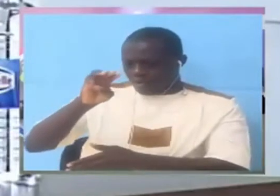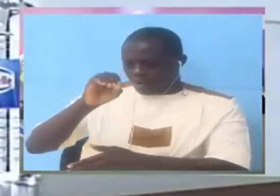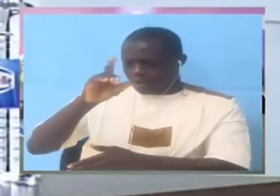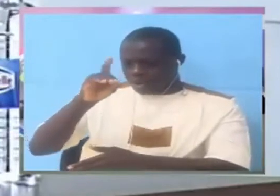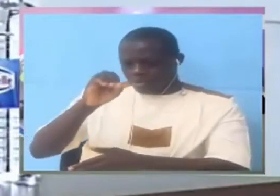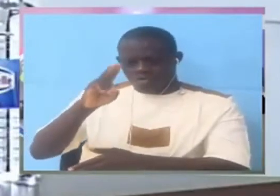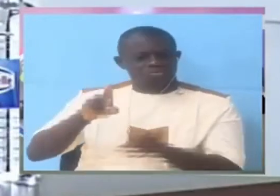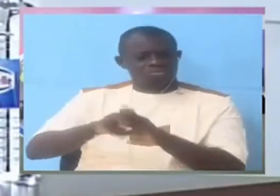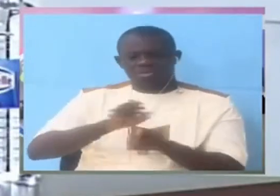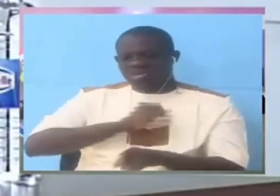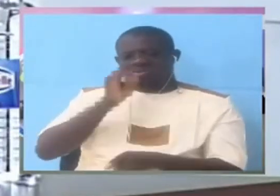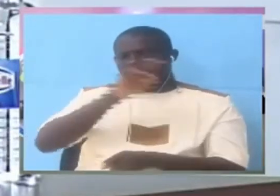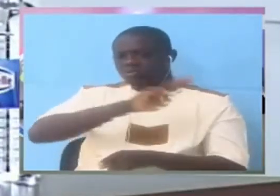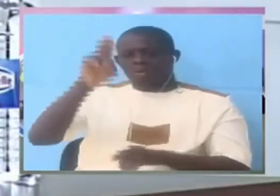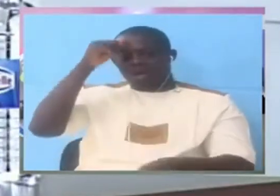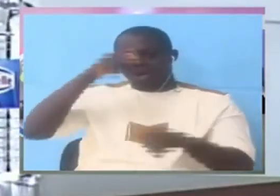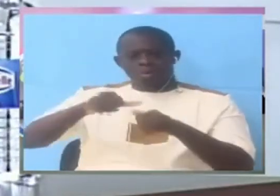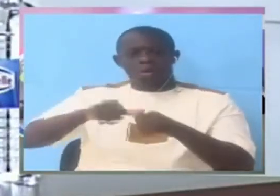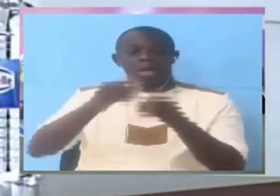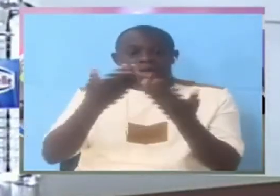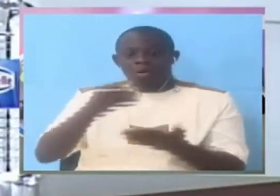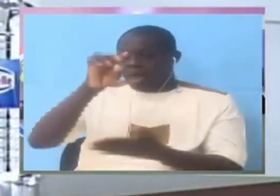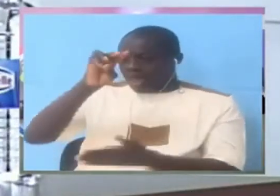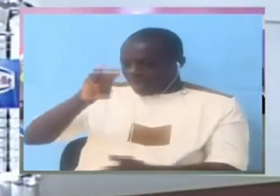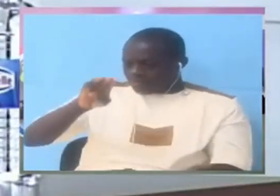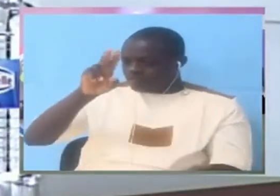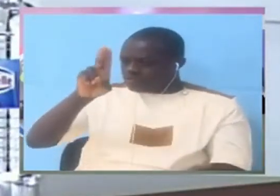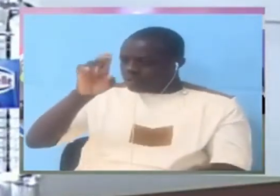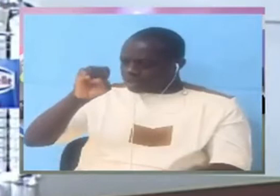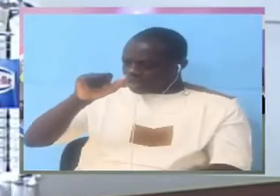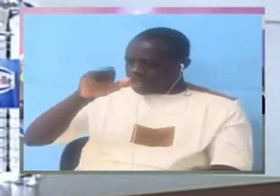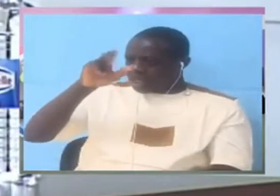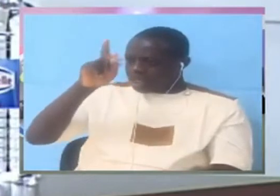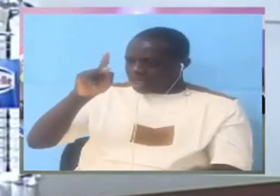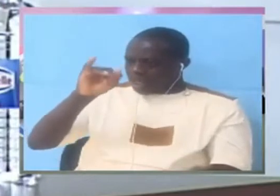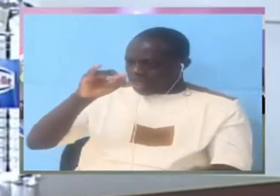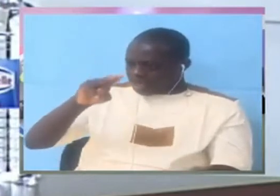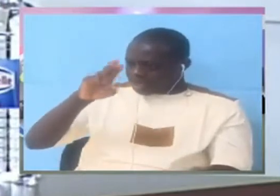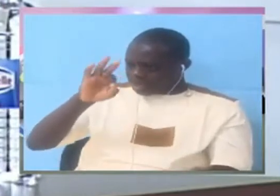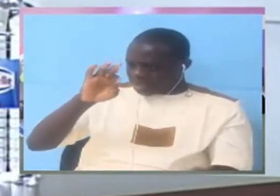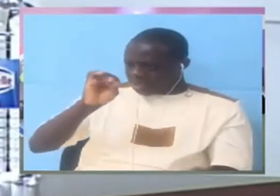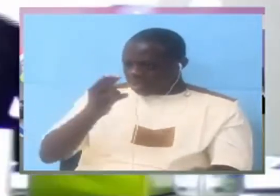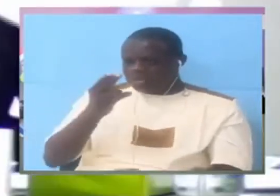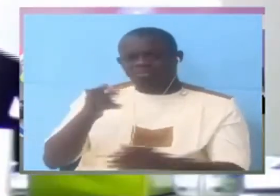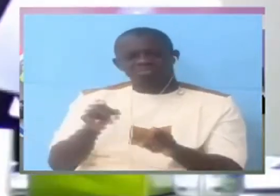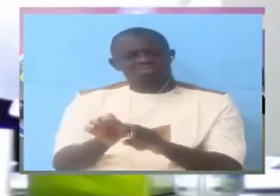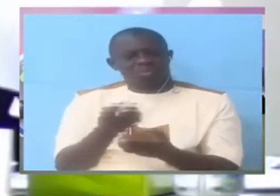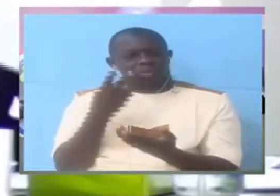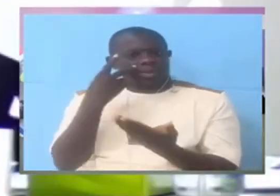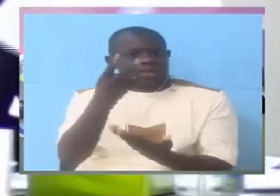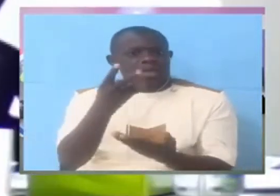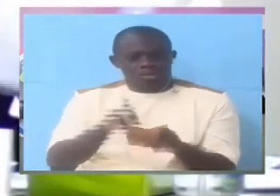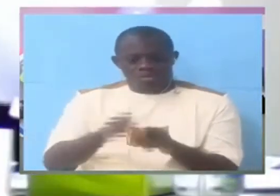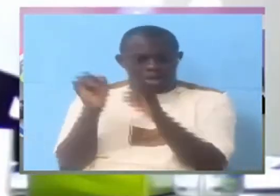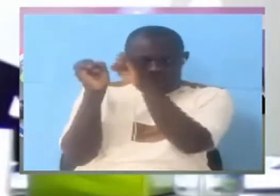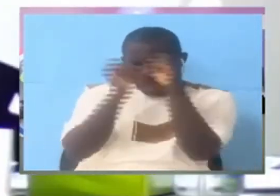him see you're hiding behind